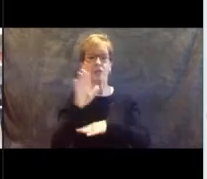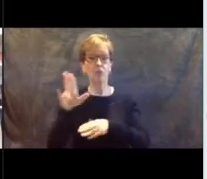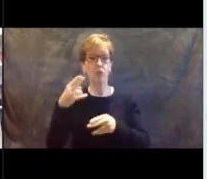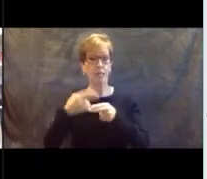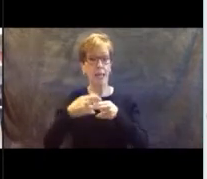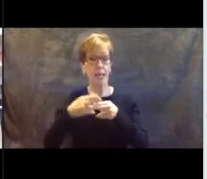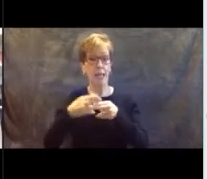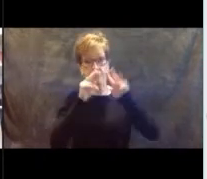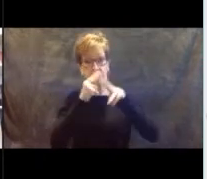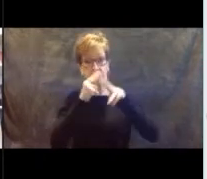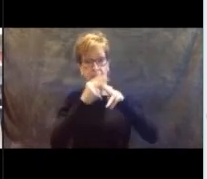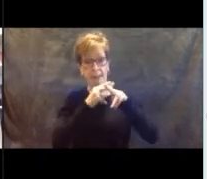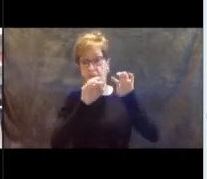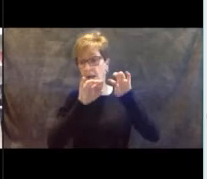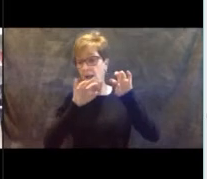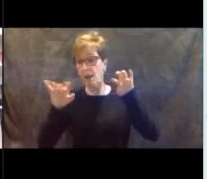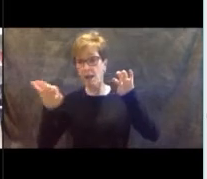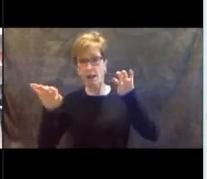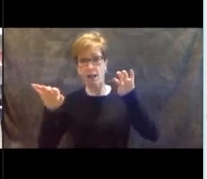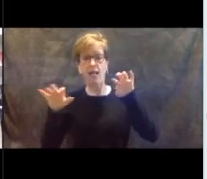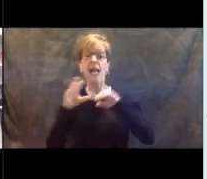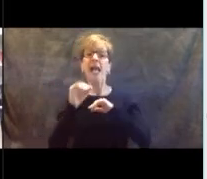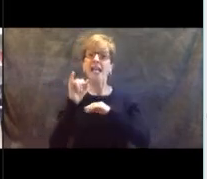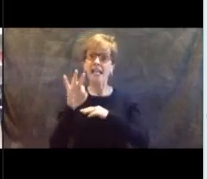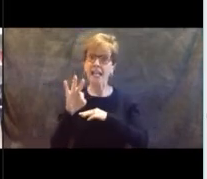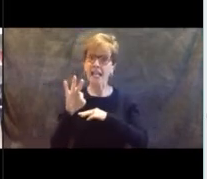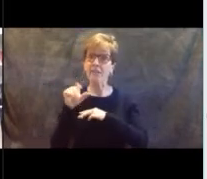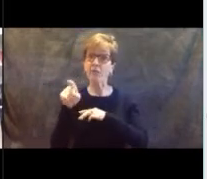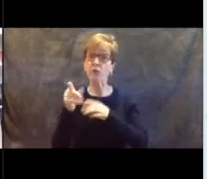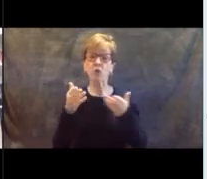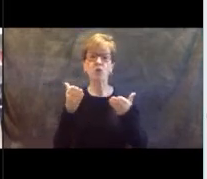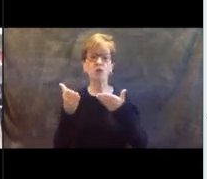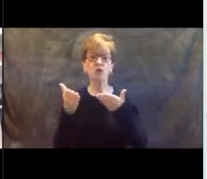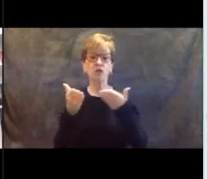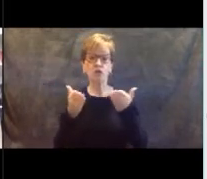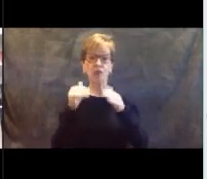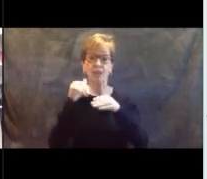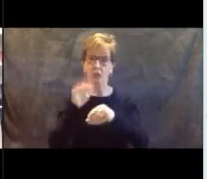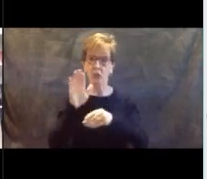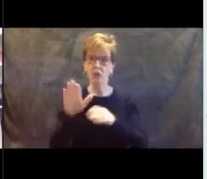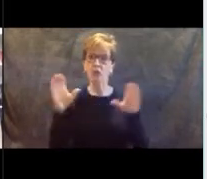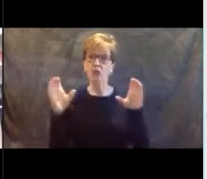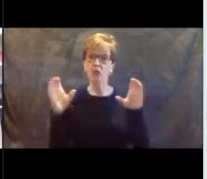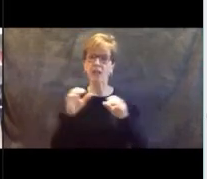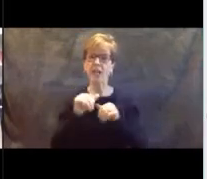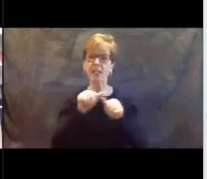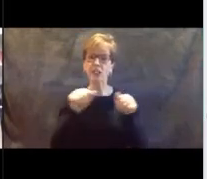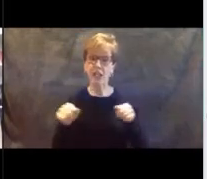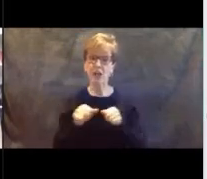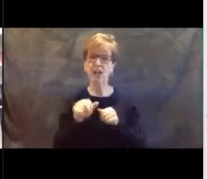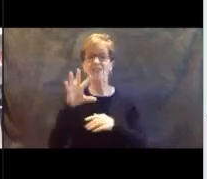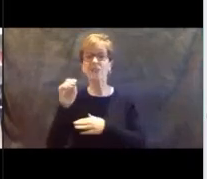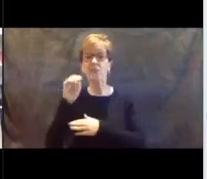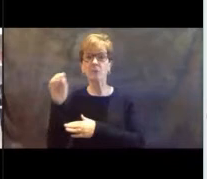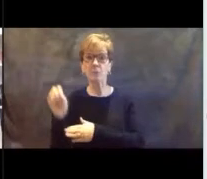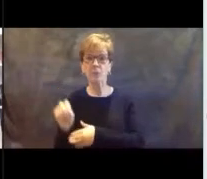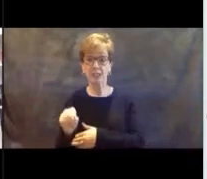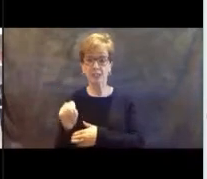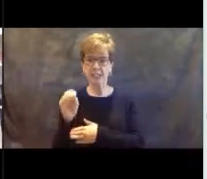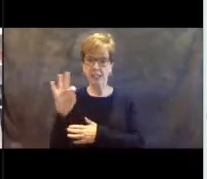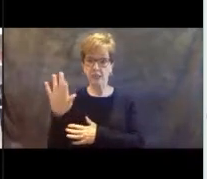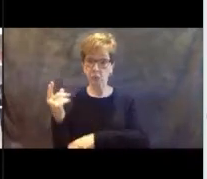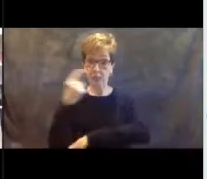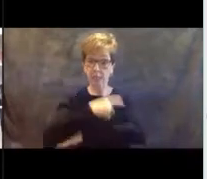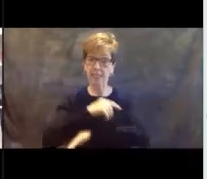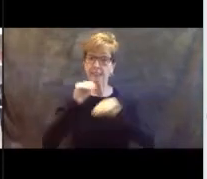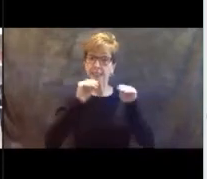if you're serving in your certification area at least 50% of the day as a teacher or an instructional coach,